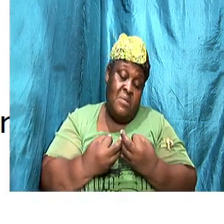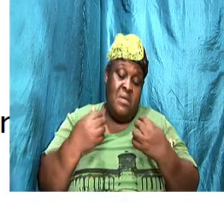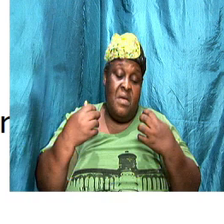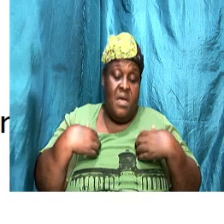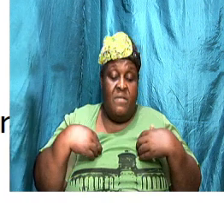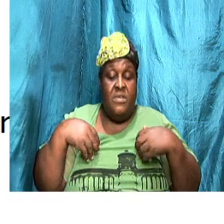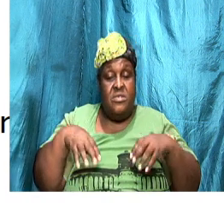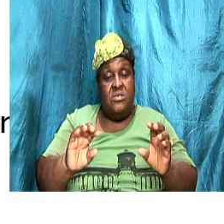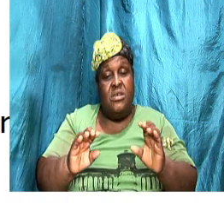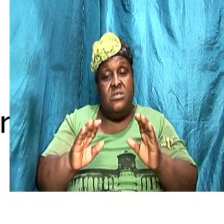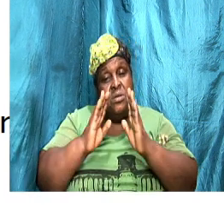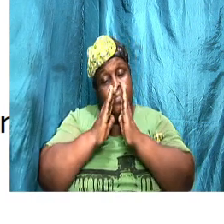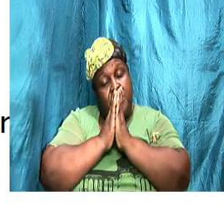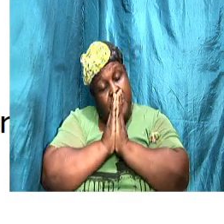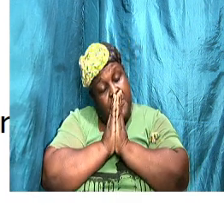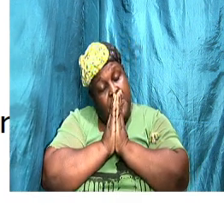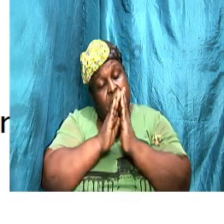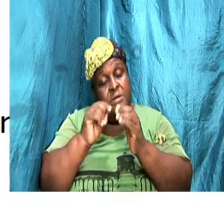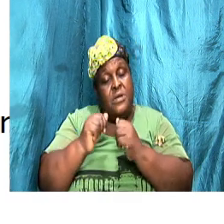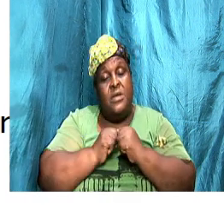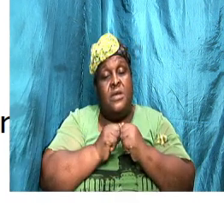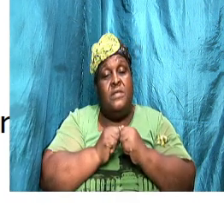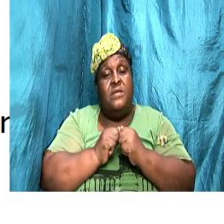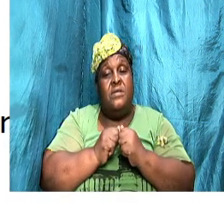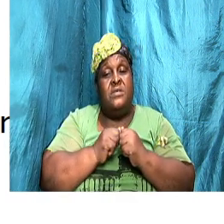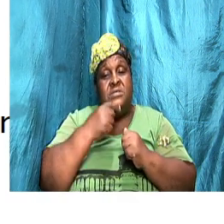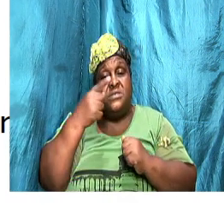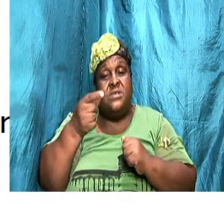and them say if the family pray together them stay together